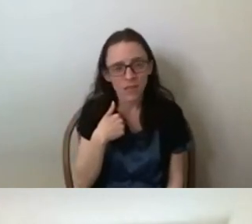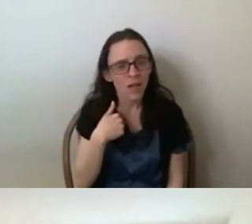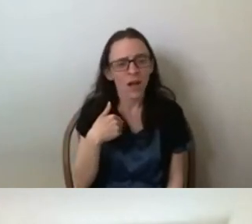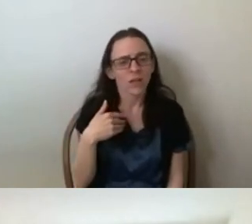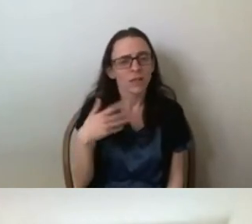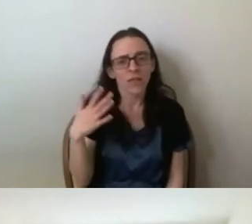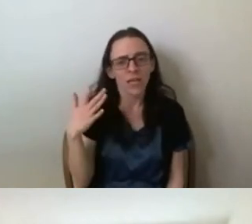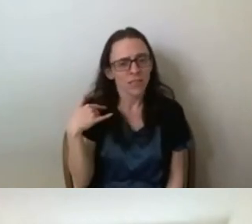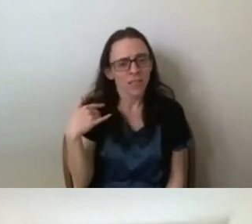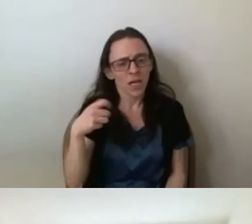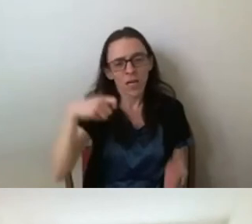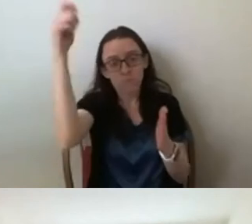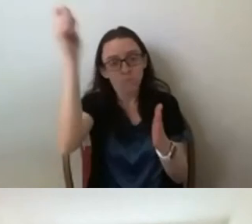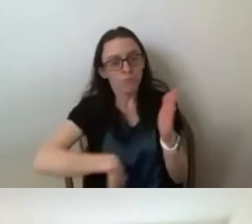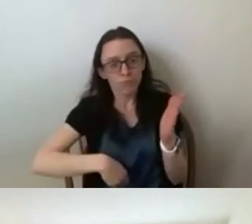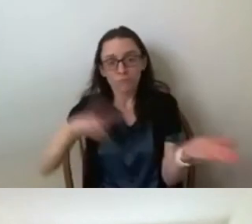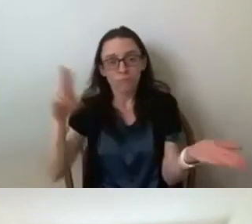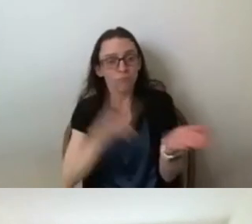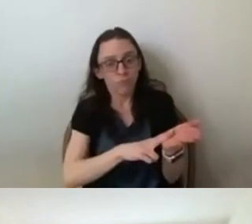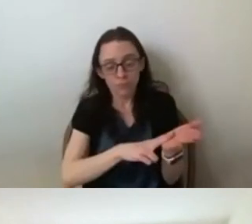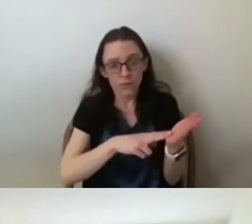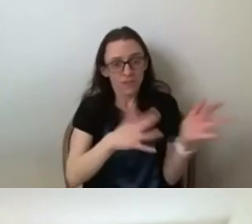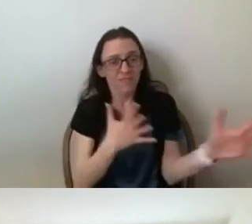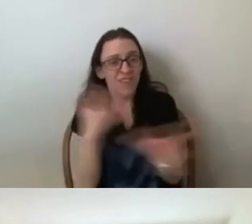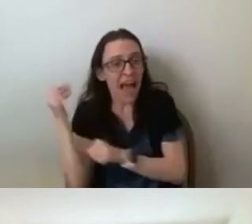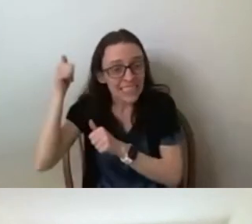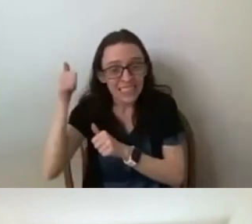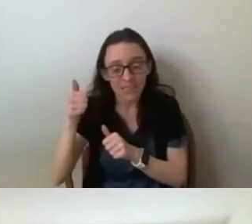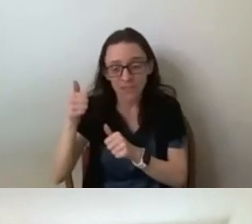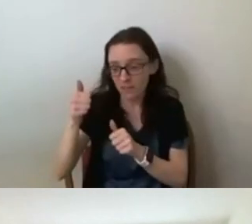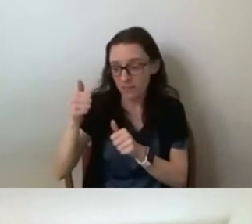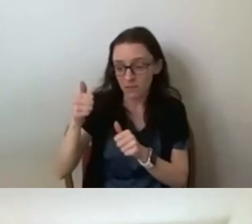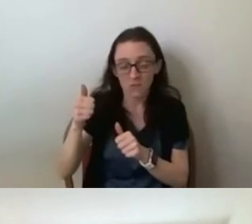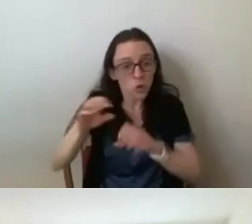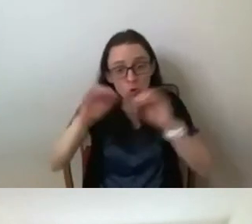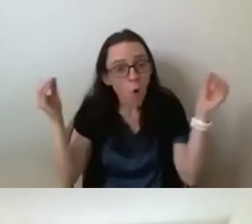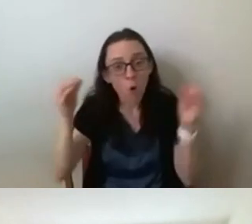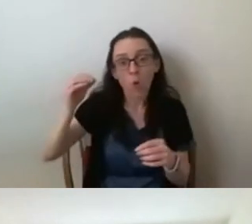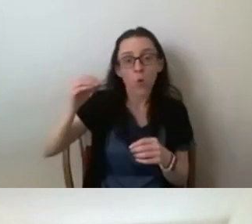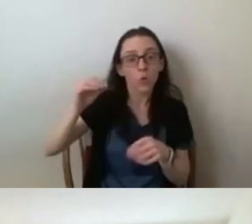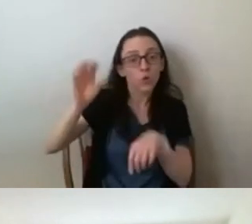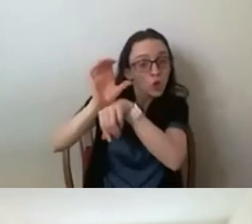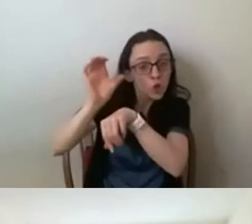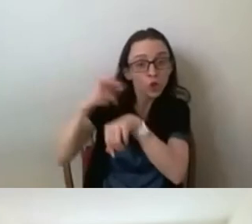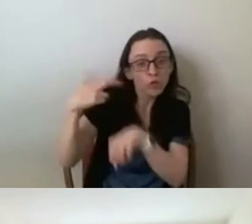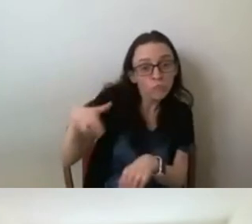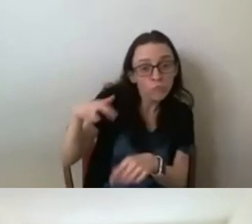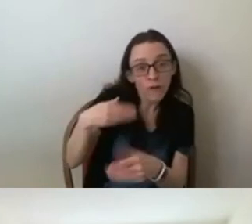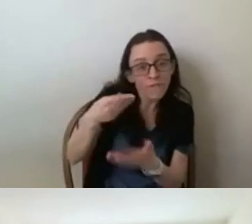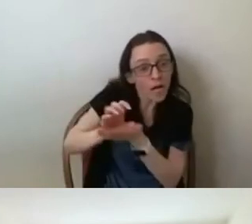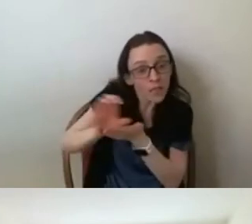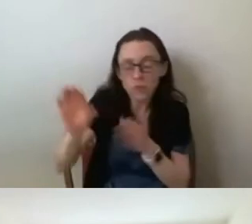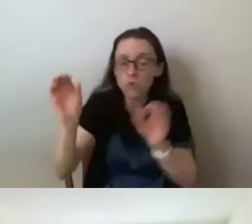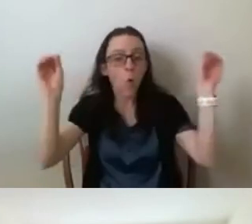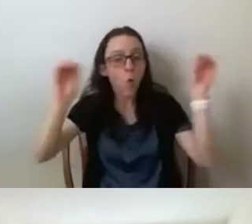run that wasn't funded by corporations or the church or the like. And that